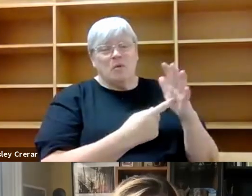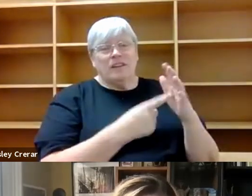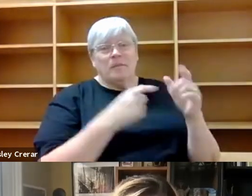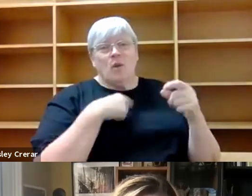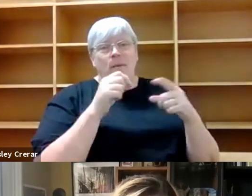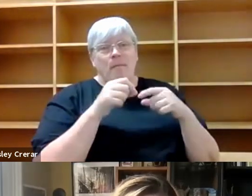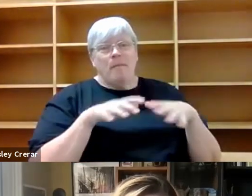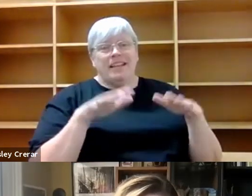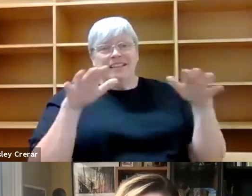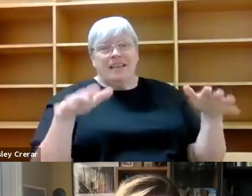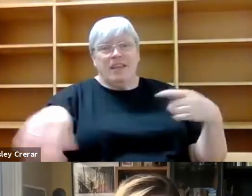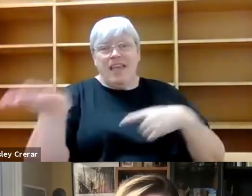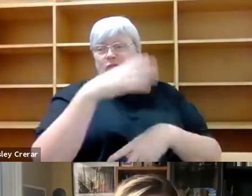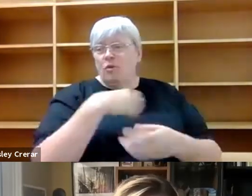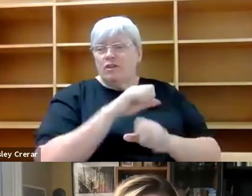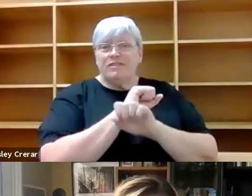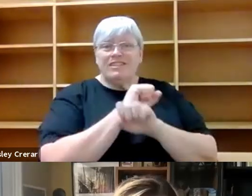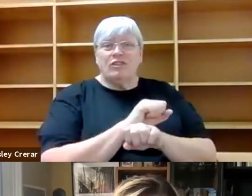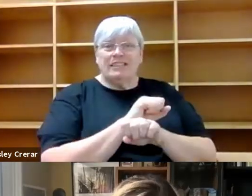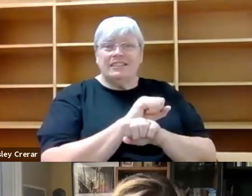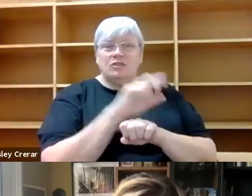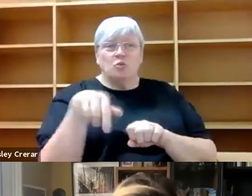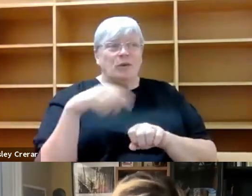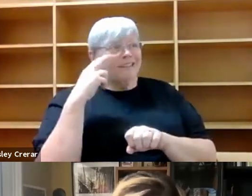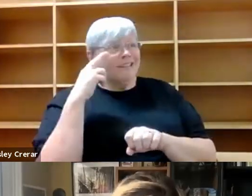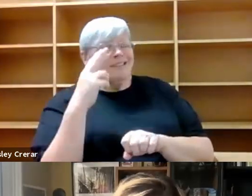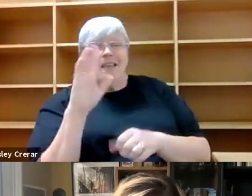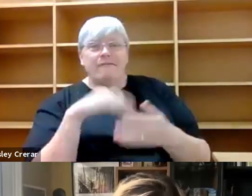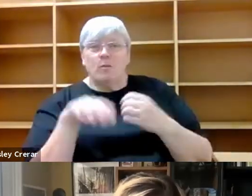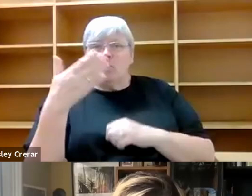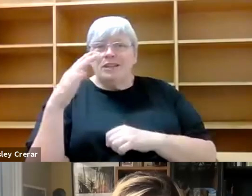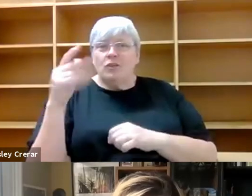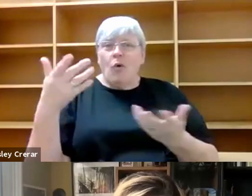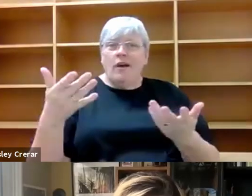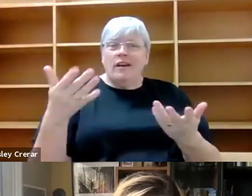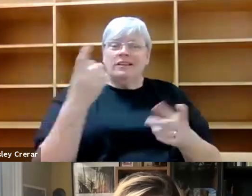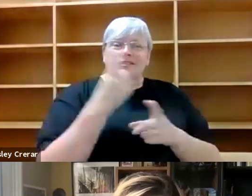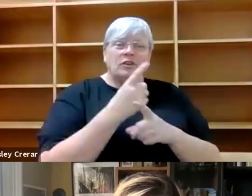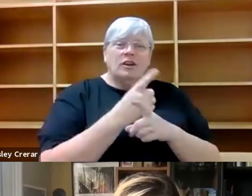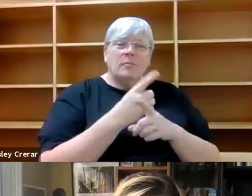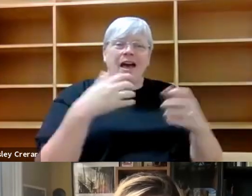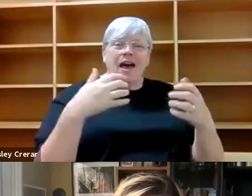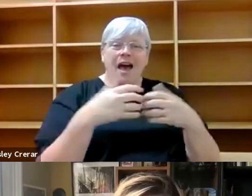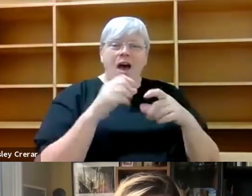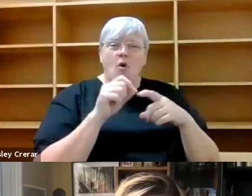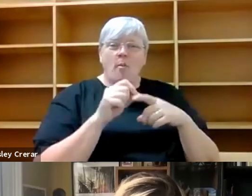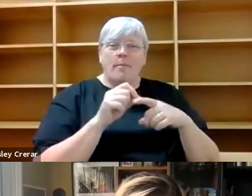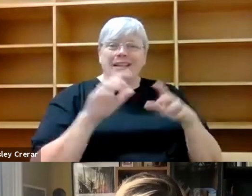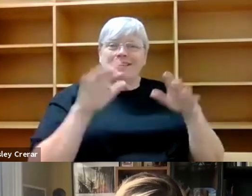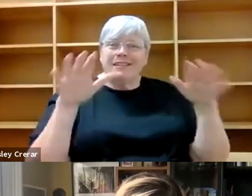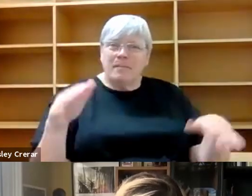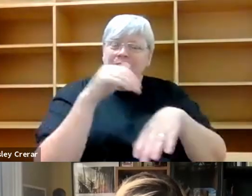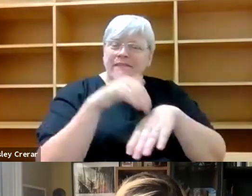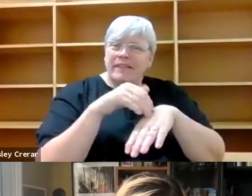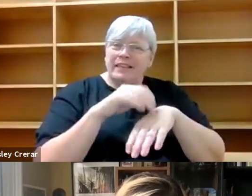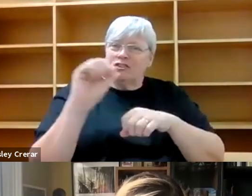everyone's restricted to what, to what they can see. And maybe you could talk about how the pandemic's affected, um, your